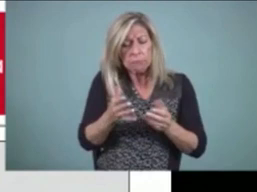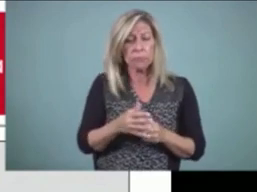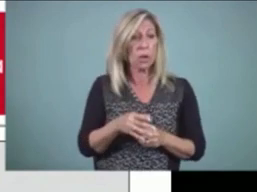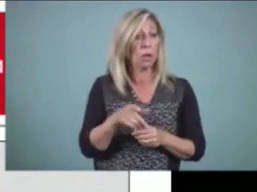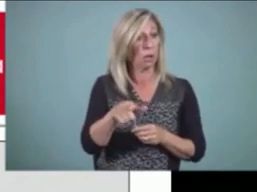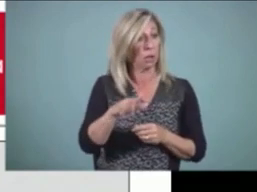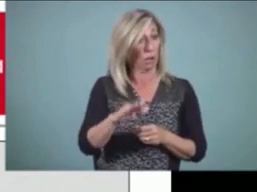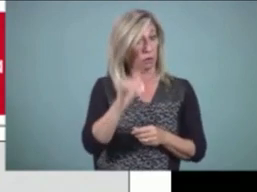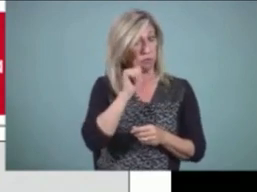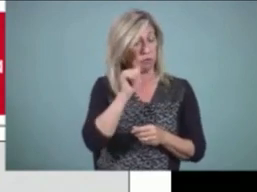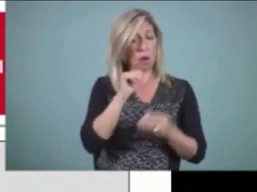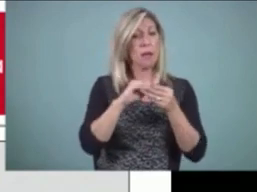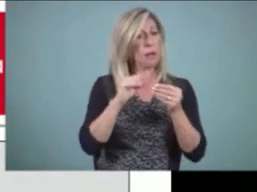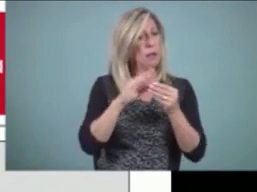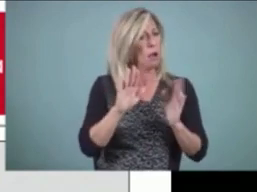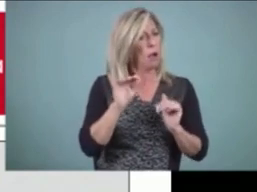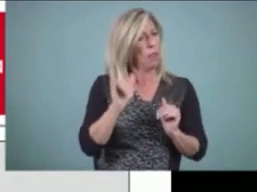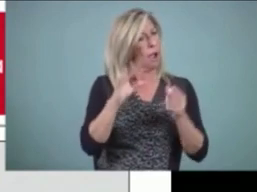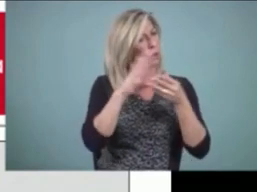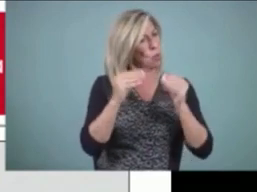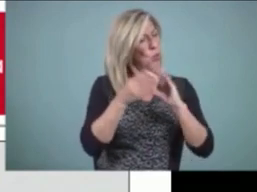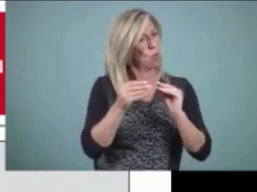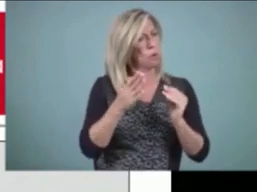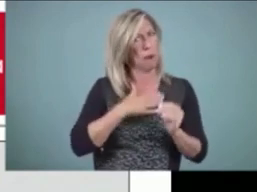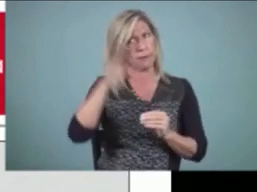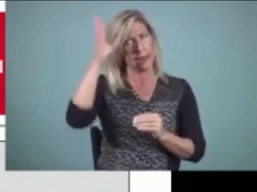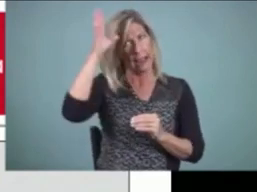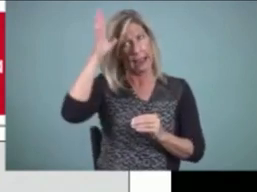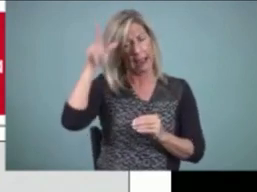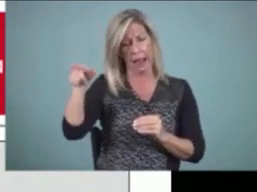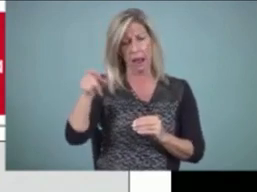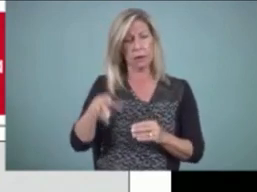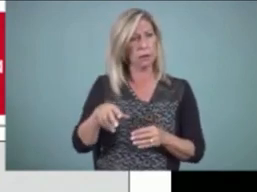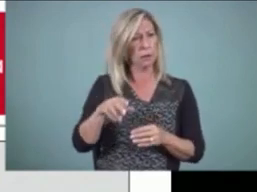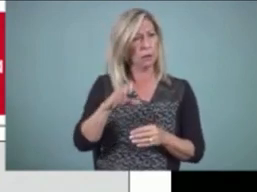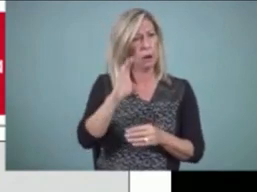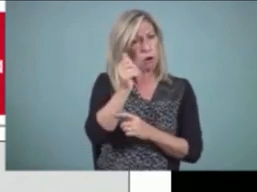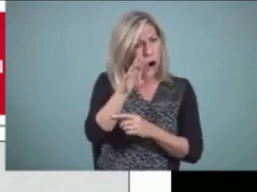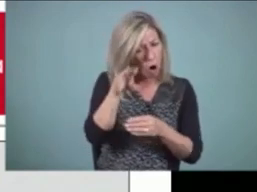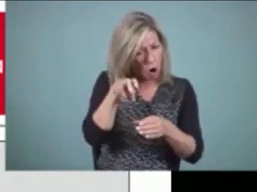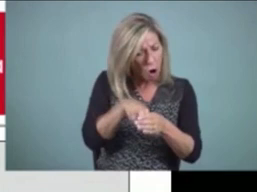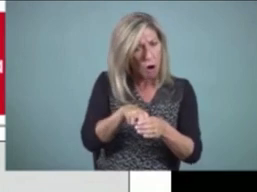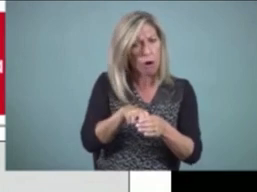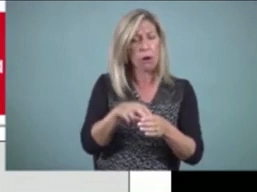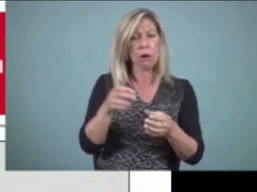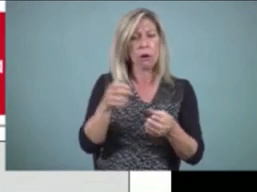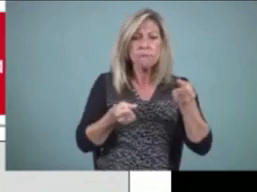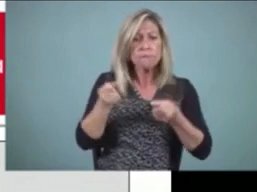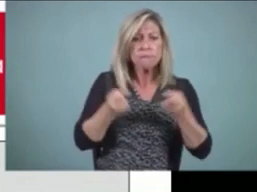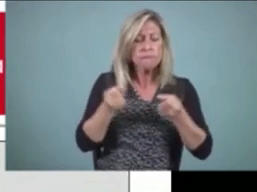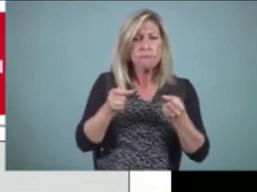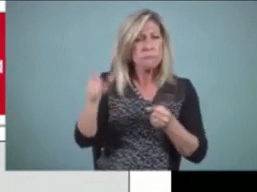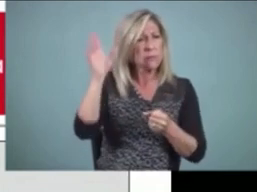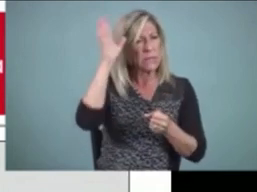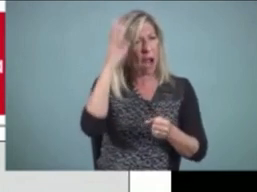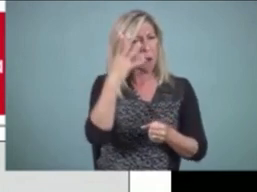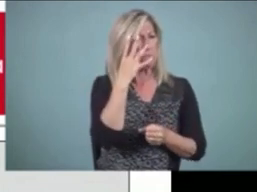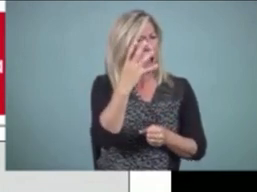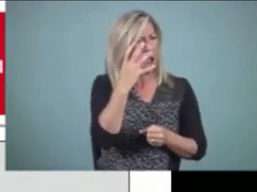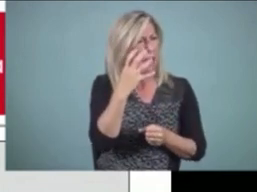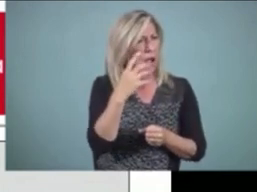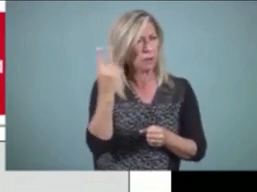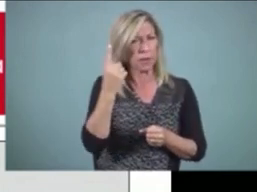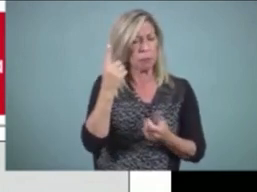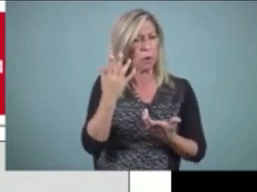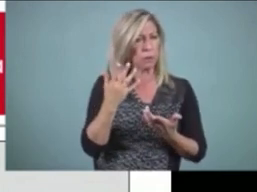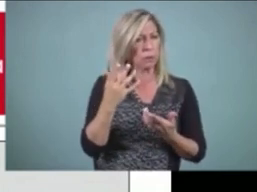car. And her dad was angry at someone, at a man. And the license number of the car was the license number